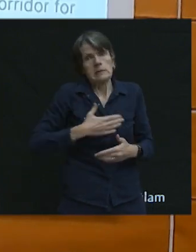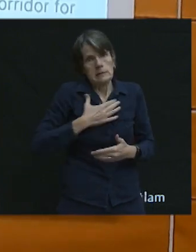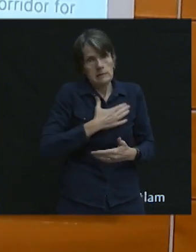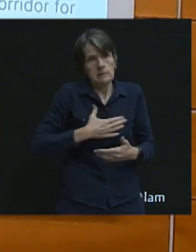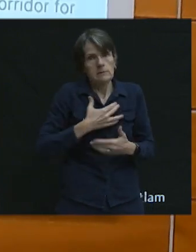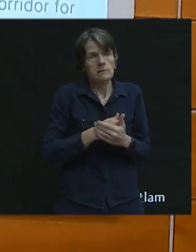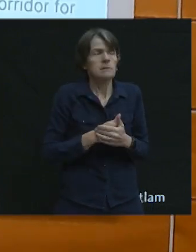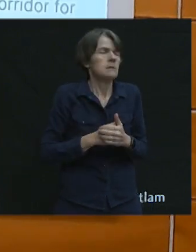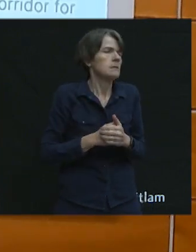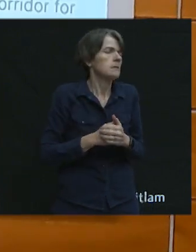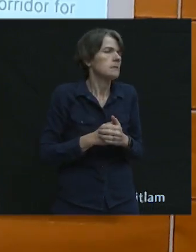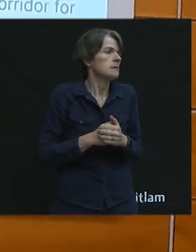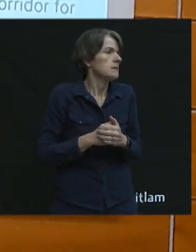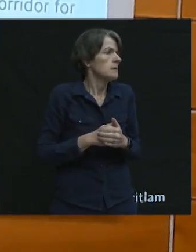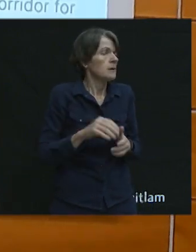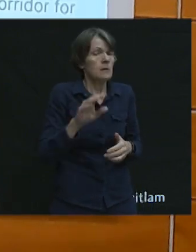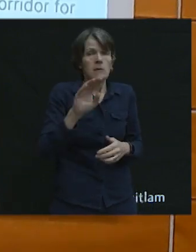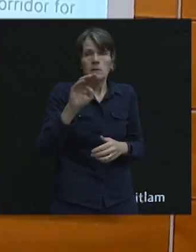Yeah, Megan.